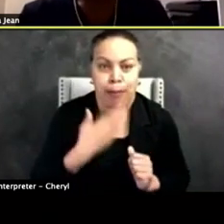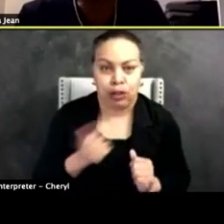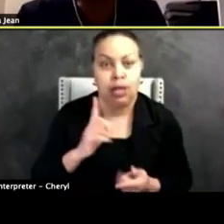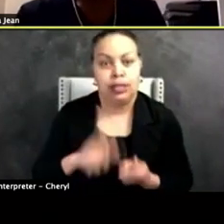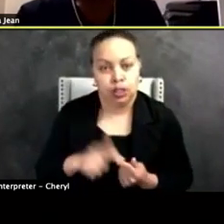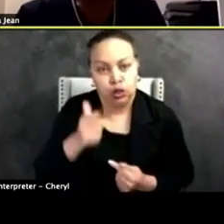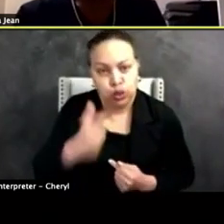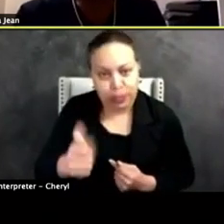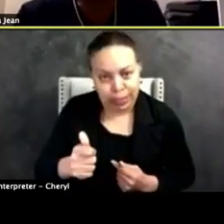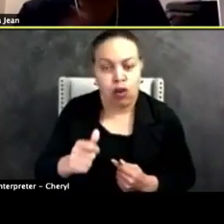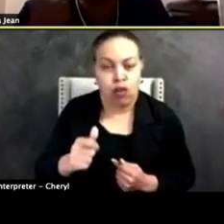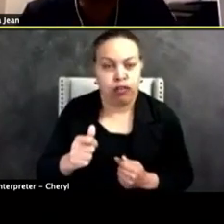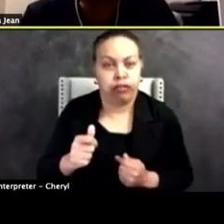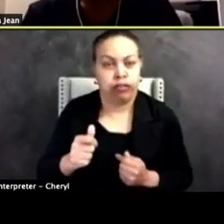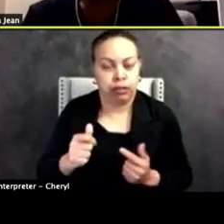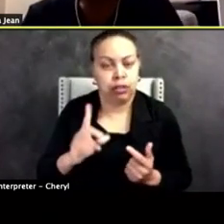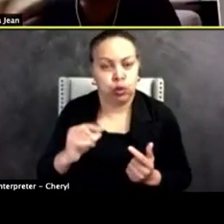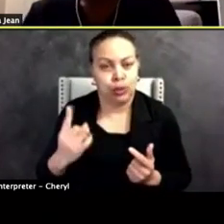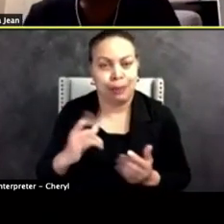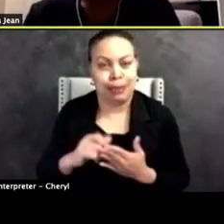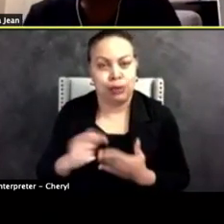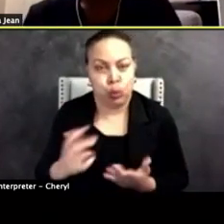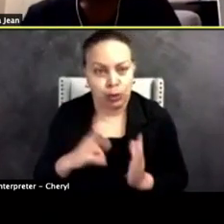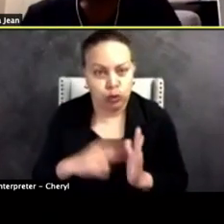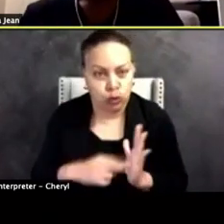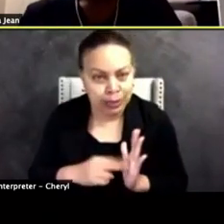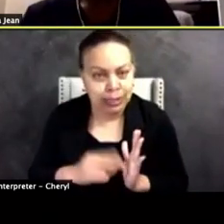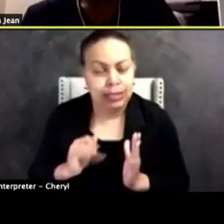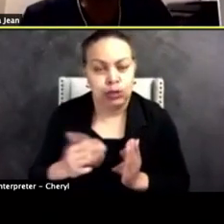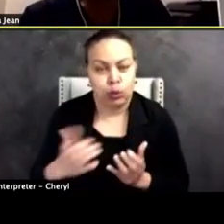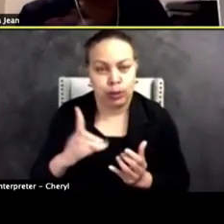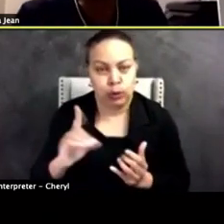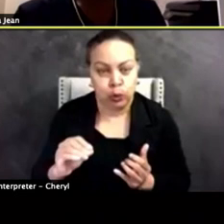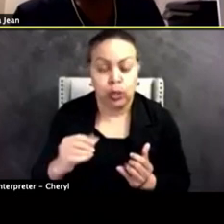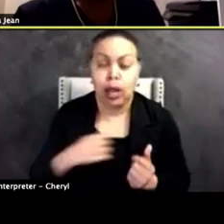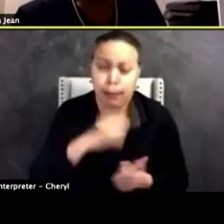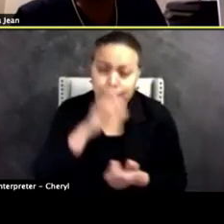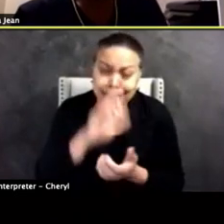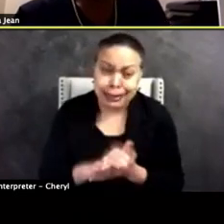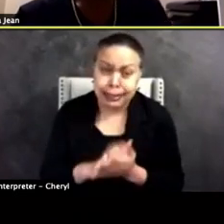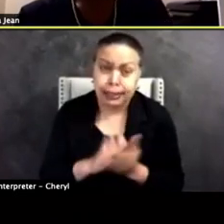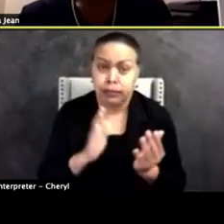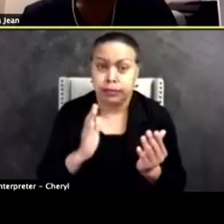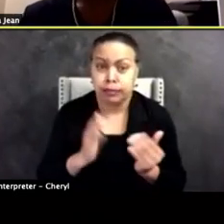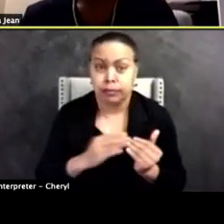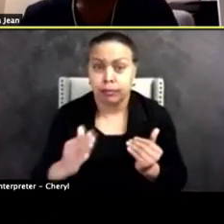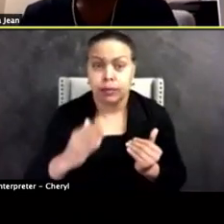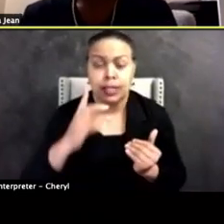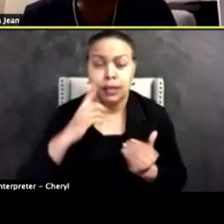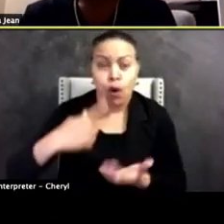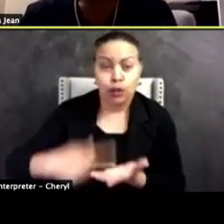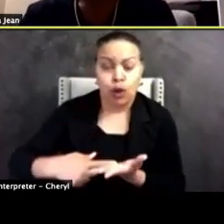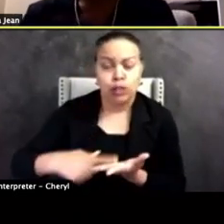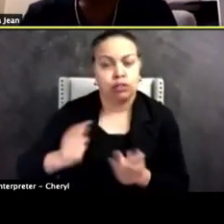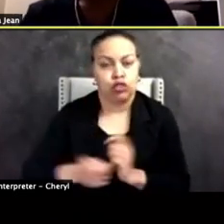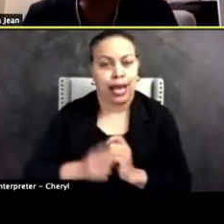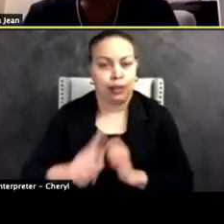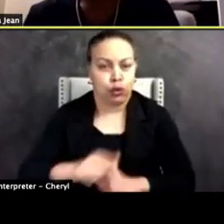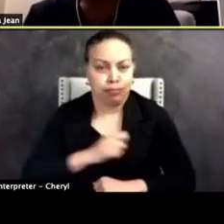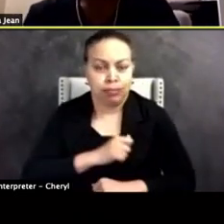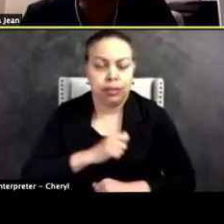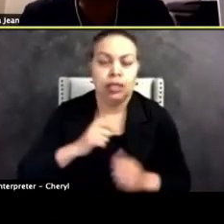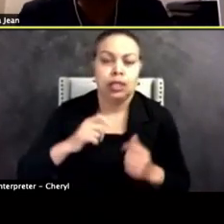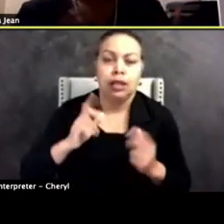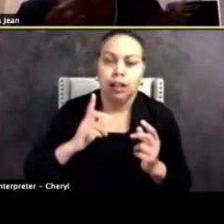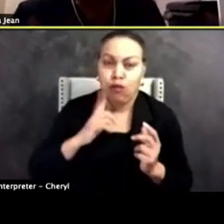pick up something that you want to read, that you want to do. So I do believe moving forward for you to actually change your mindset and make people to start believing.